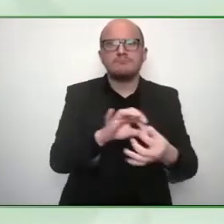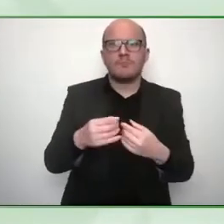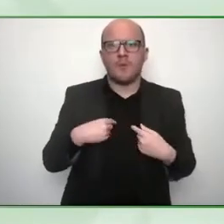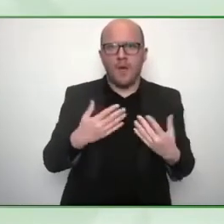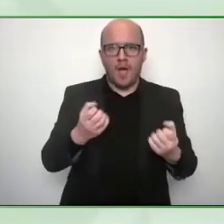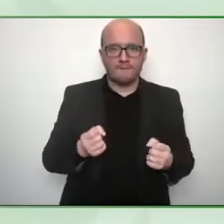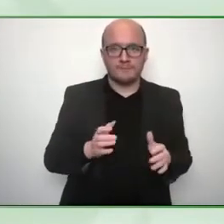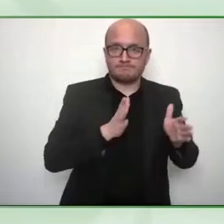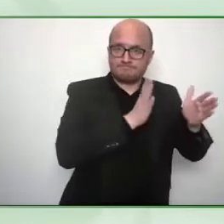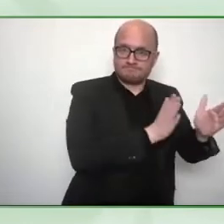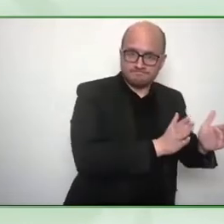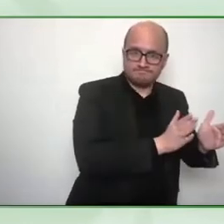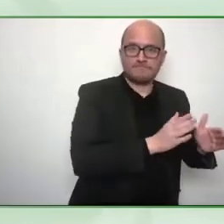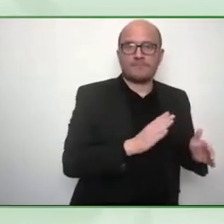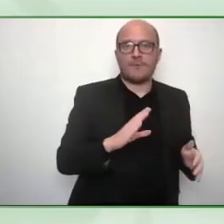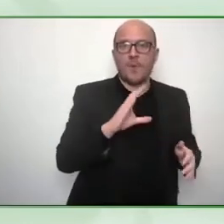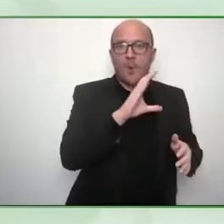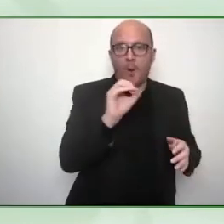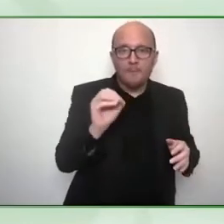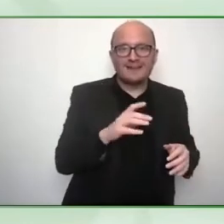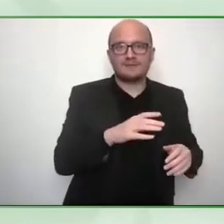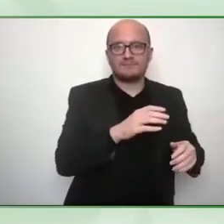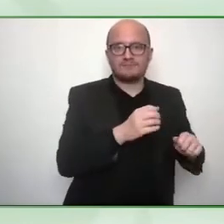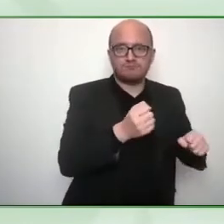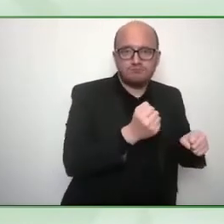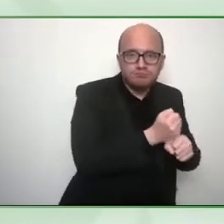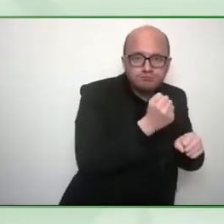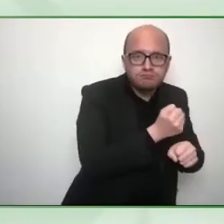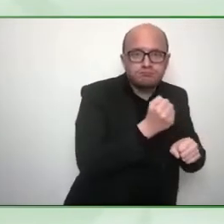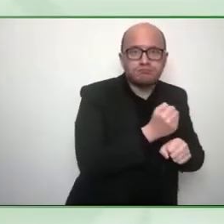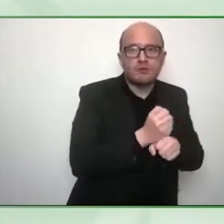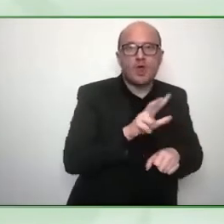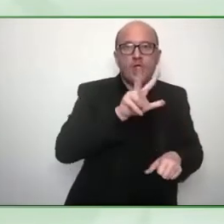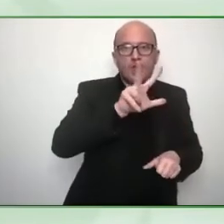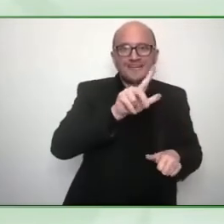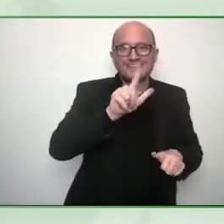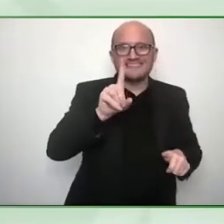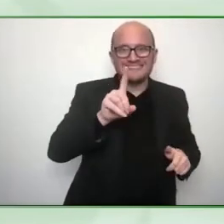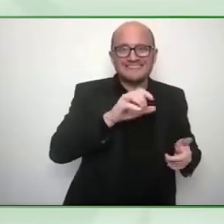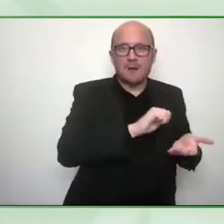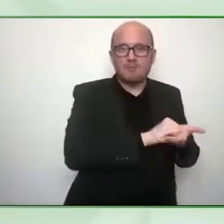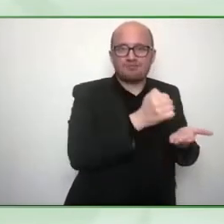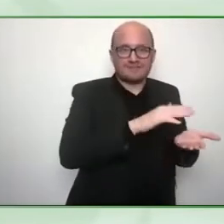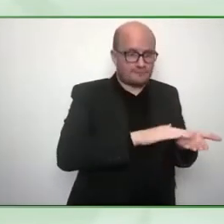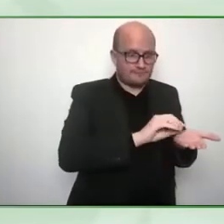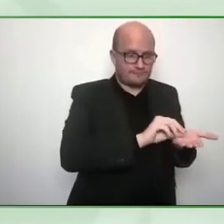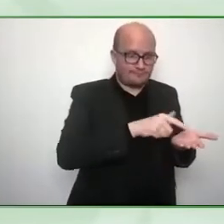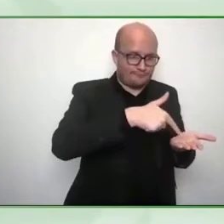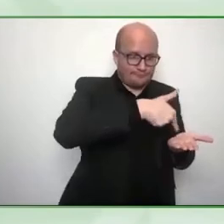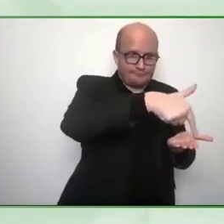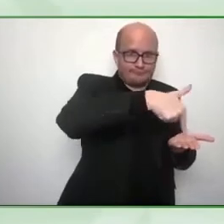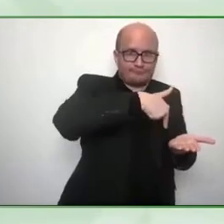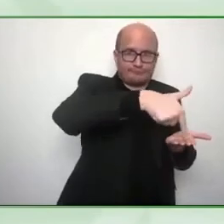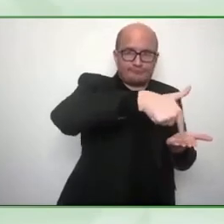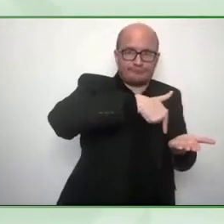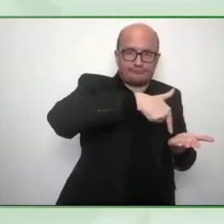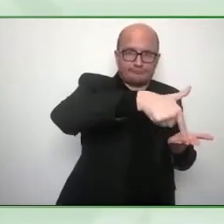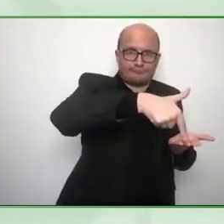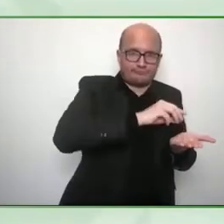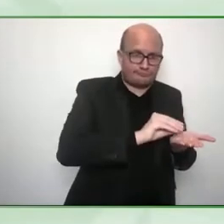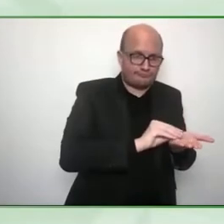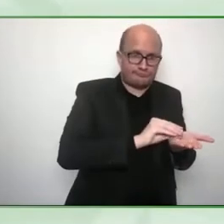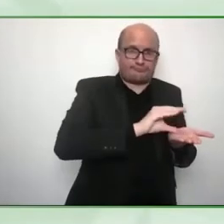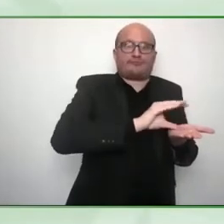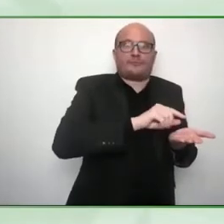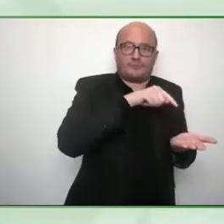you know we know we need a talent pipeline of 3d printing engineers so we're building a fellowship model with stanford and the technical university of munich